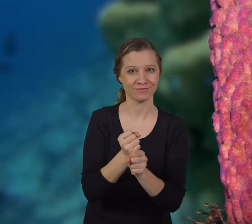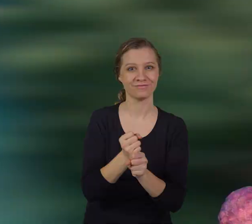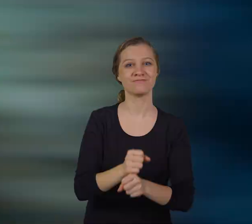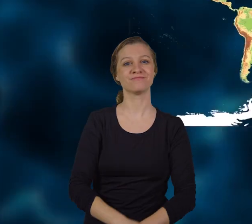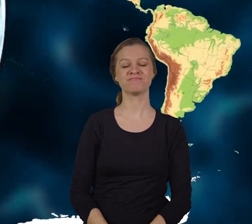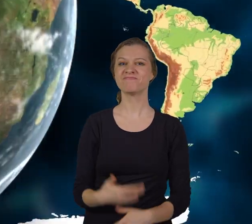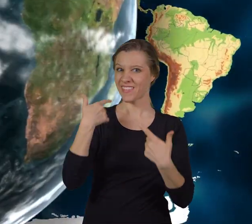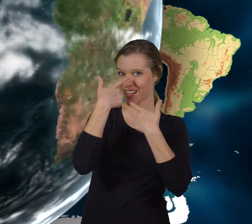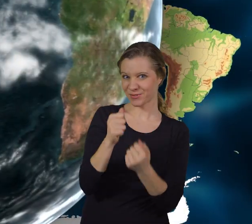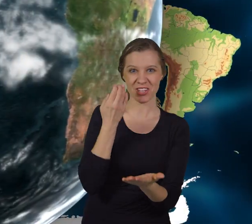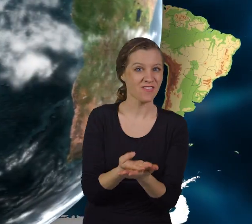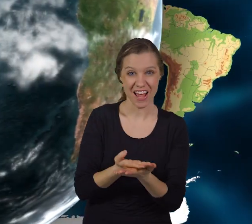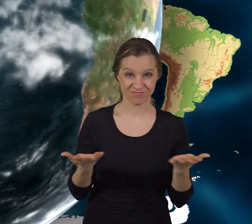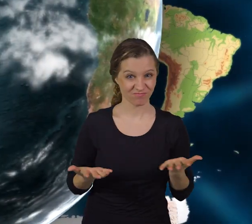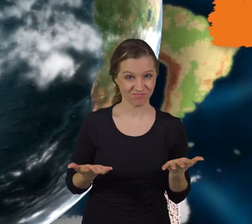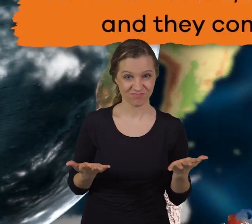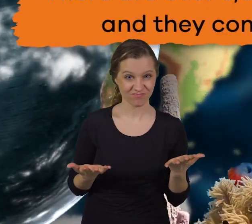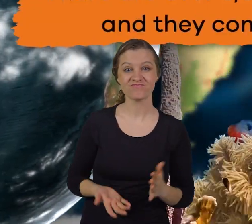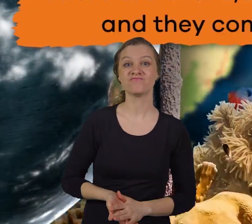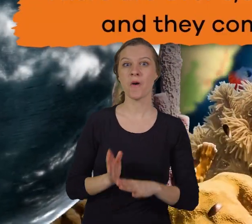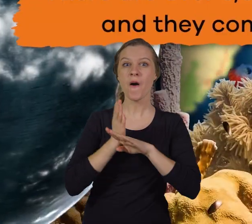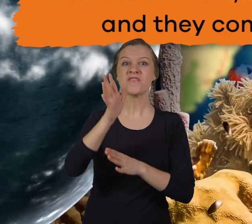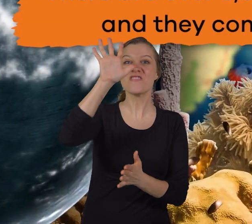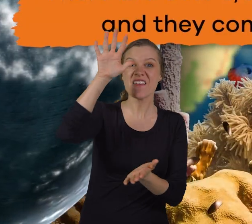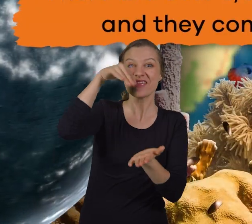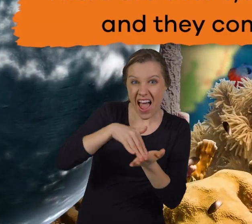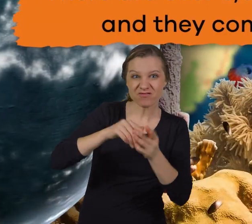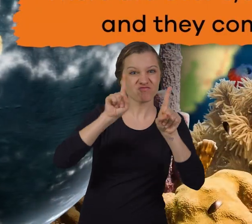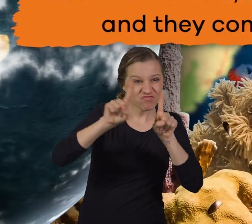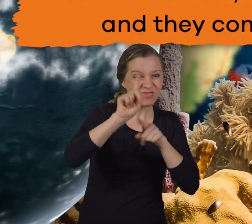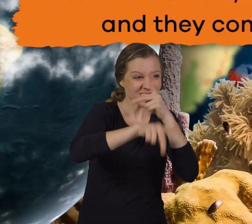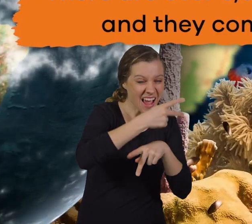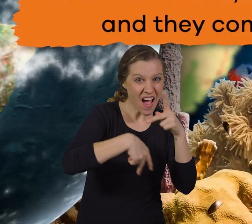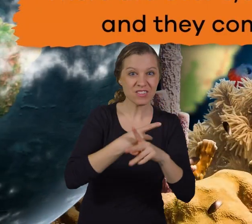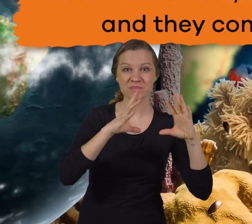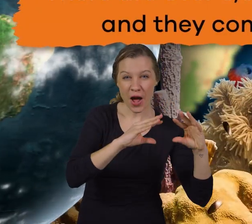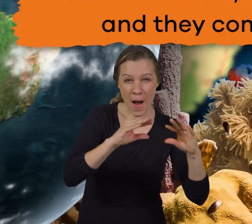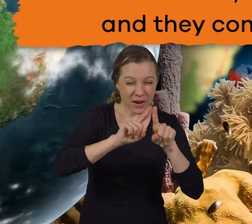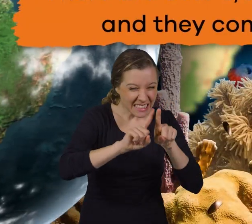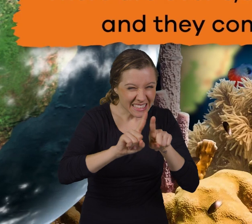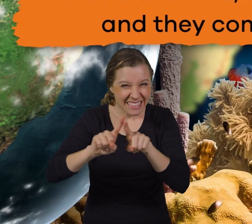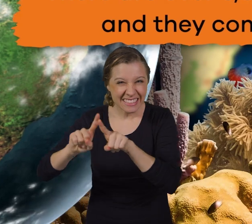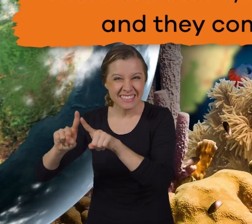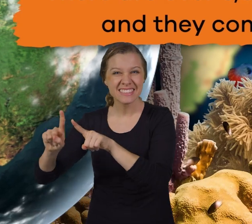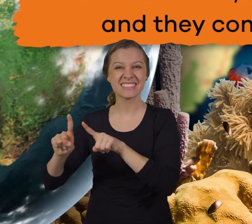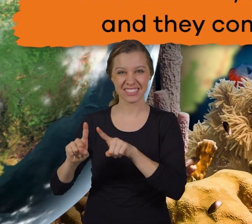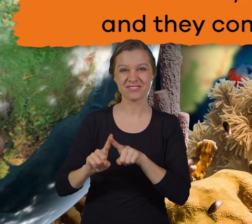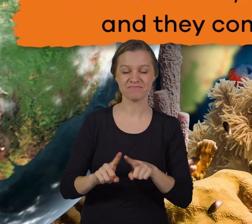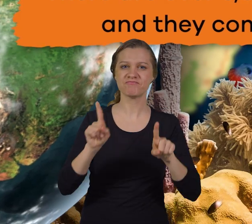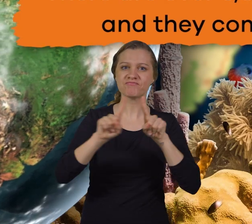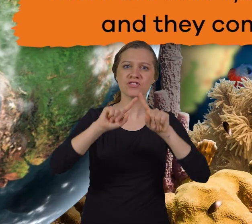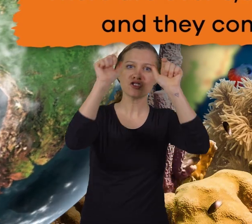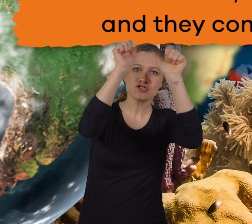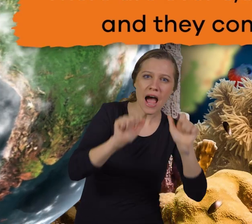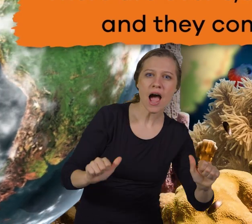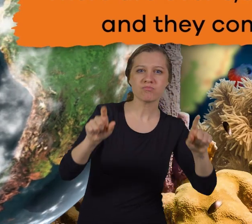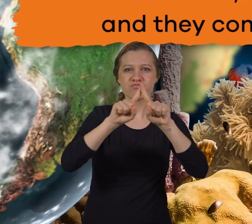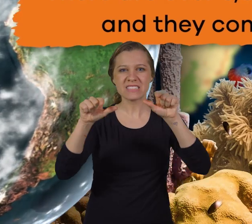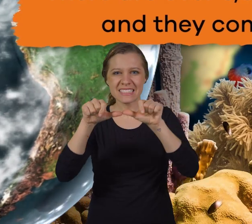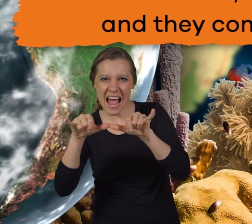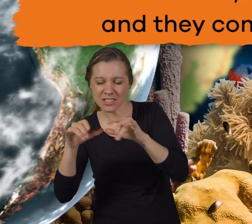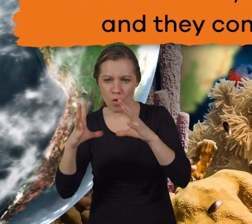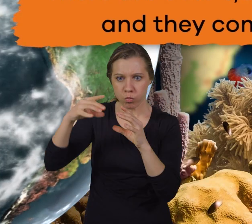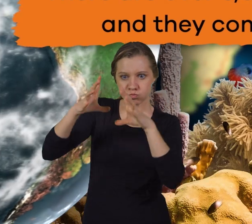Here is an interesting fact. There are over 5,000 different types of sponges, and they come in all